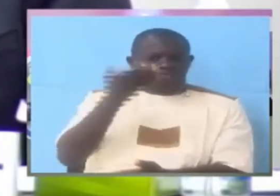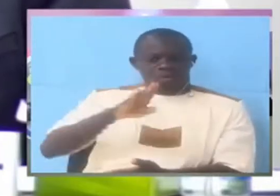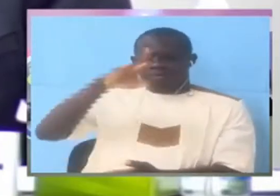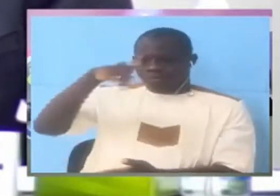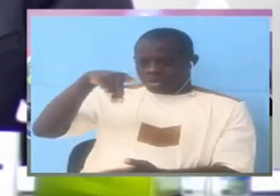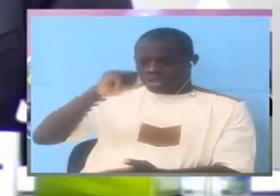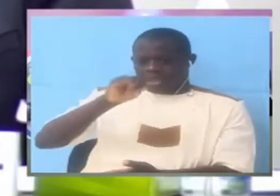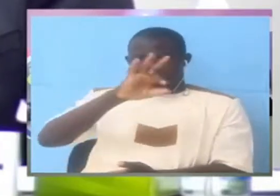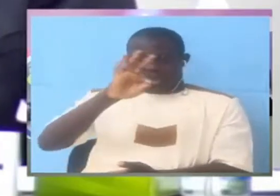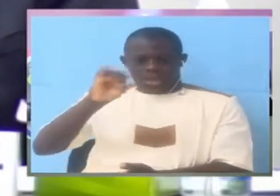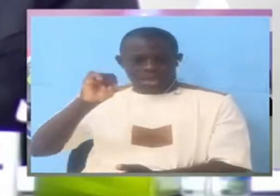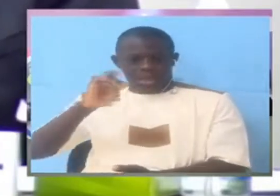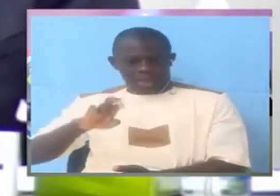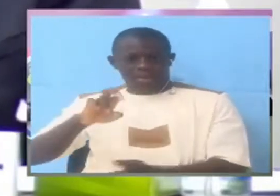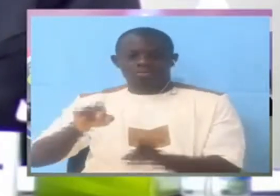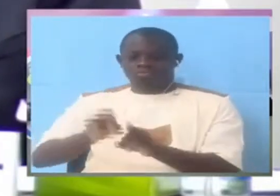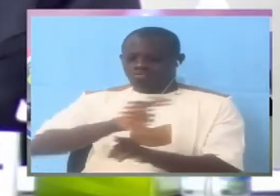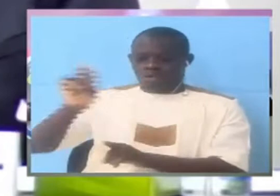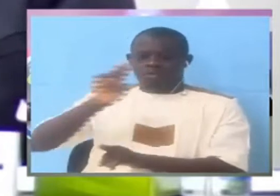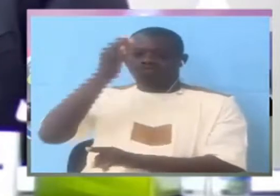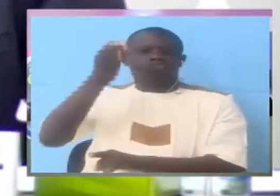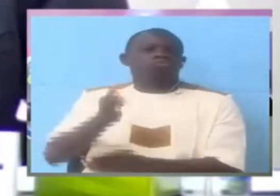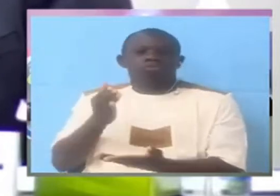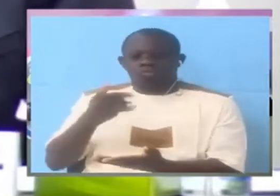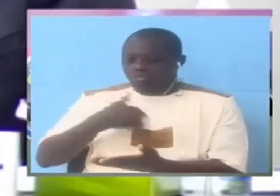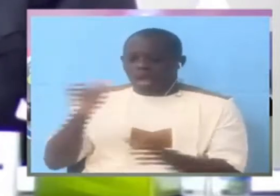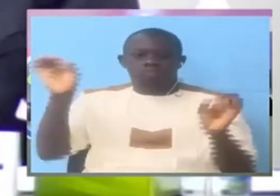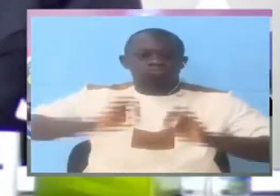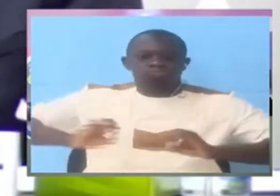No, no, it's not true. I was not there.